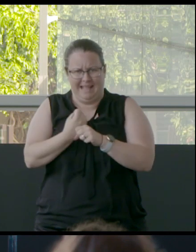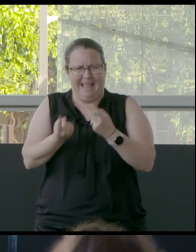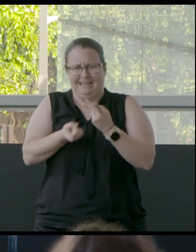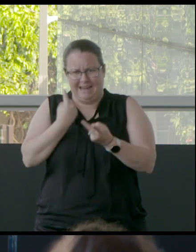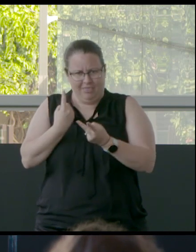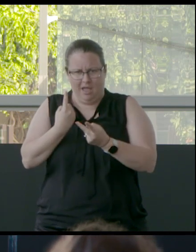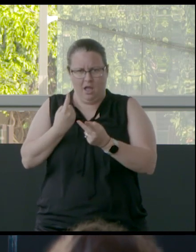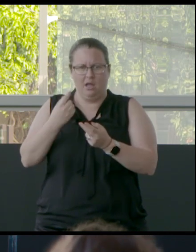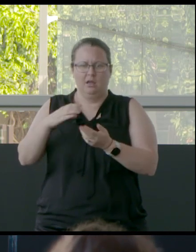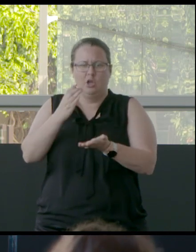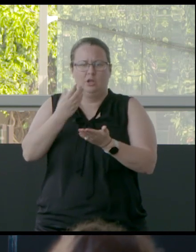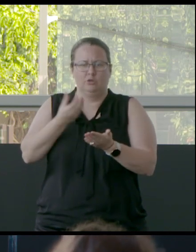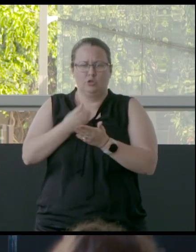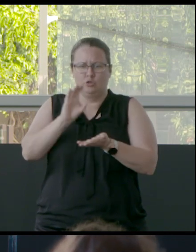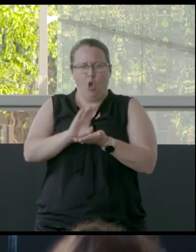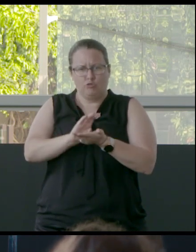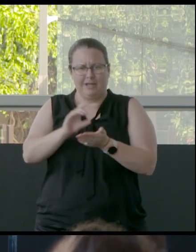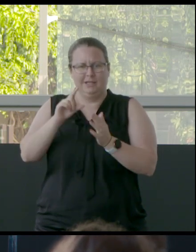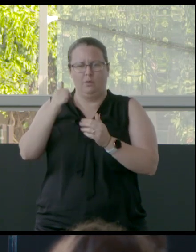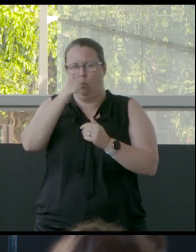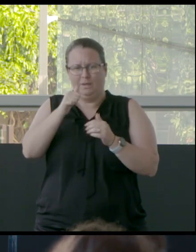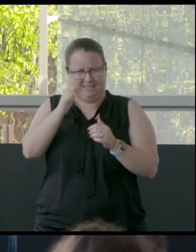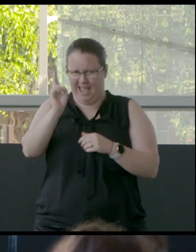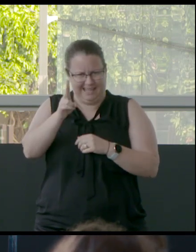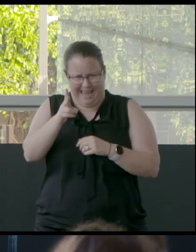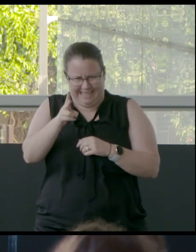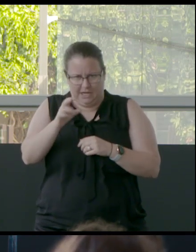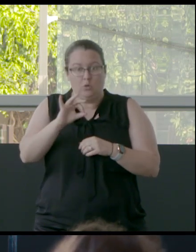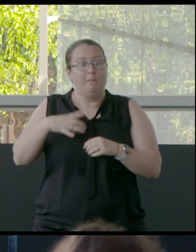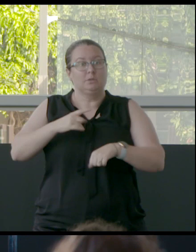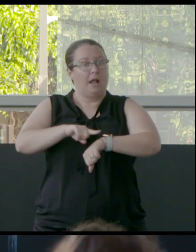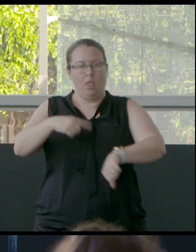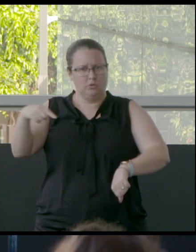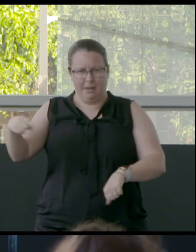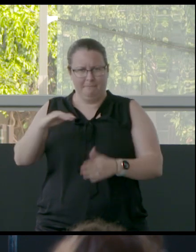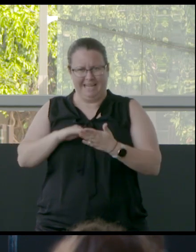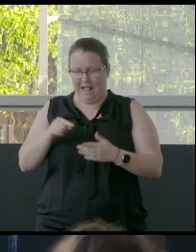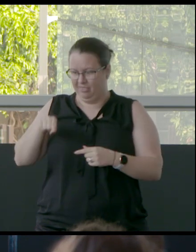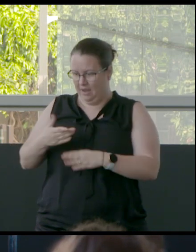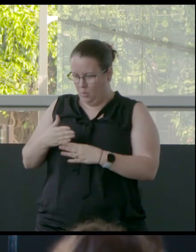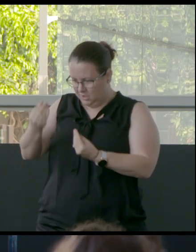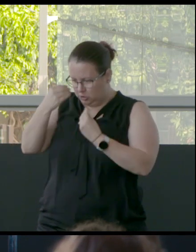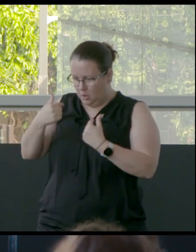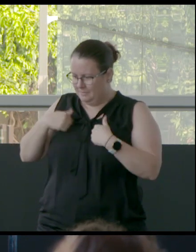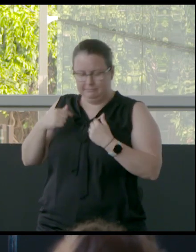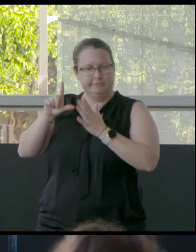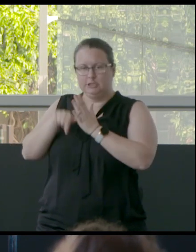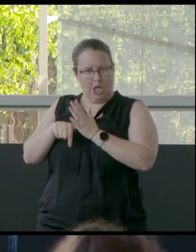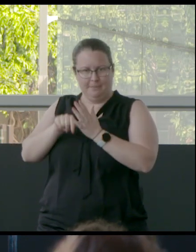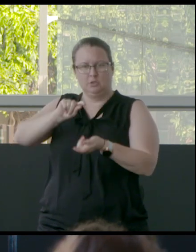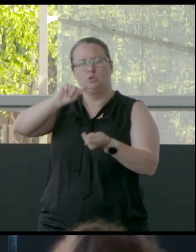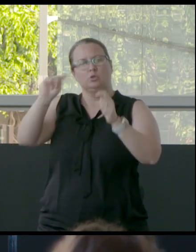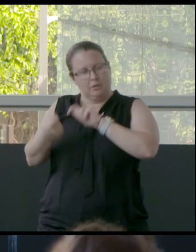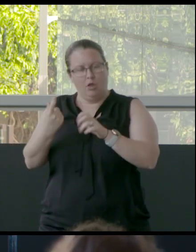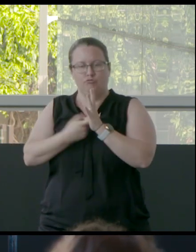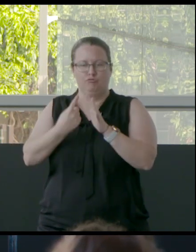again. Not because it takes a long time, but because now that work has taught me it's time to rebuild the oyster